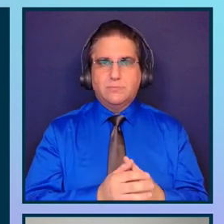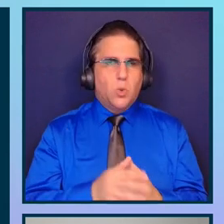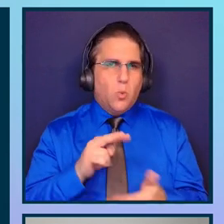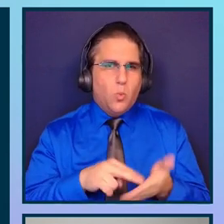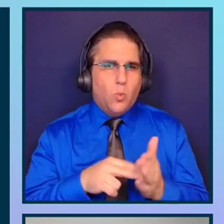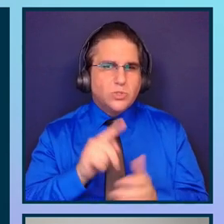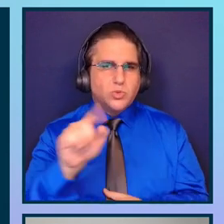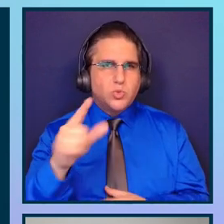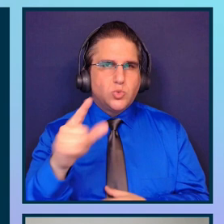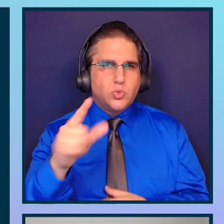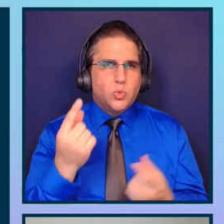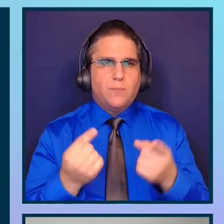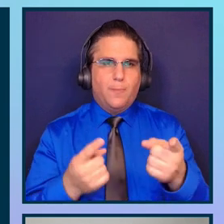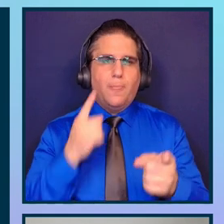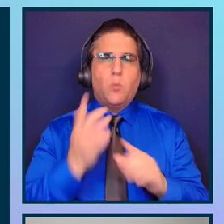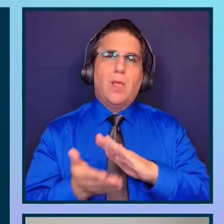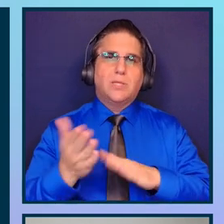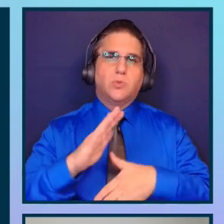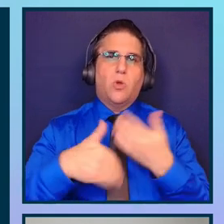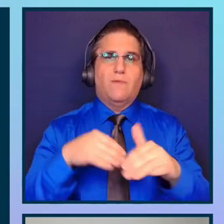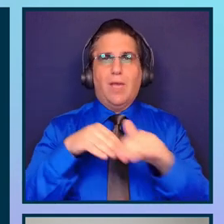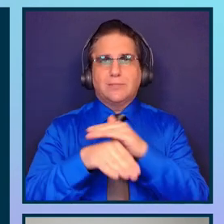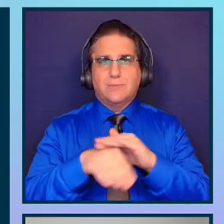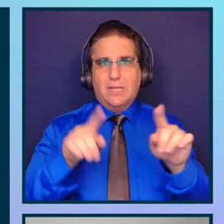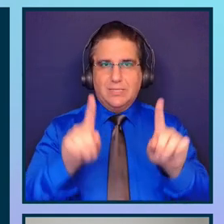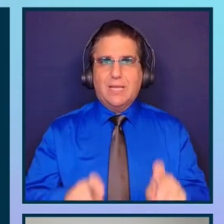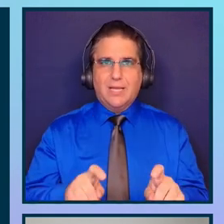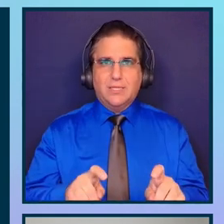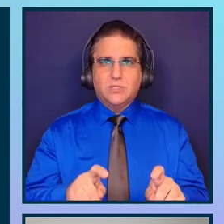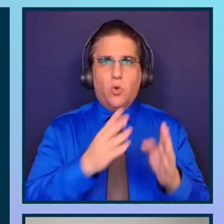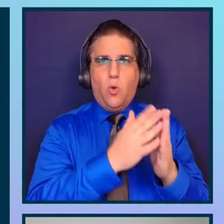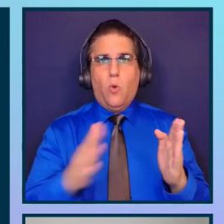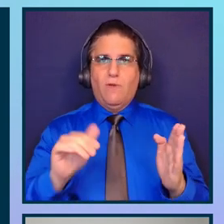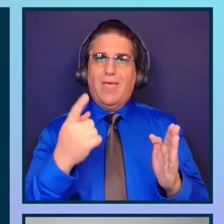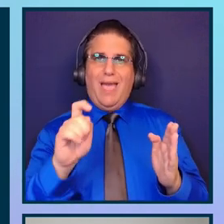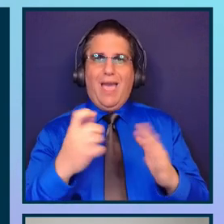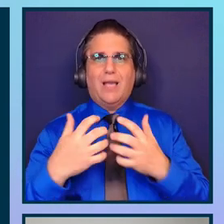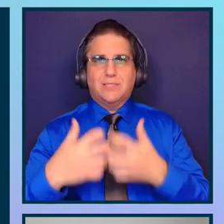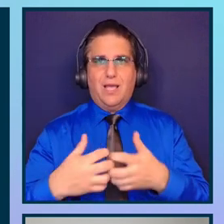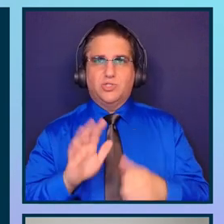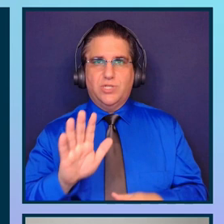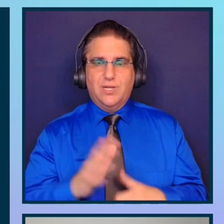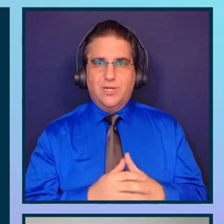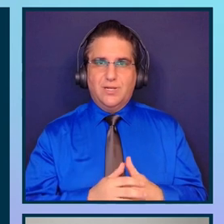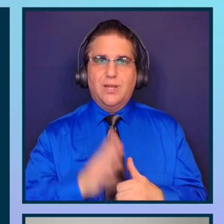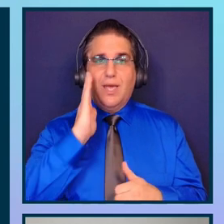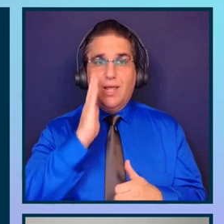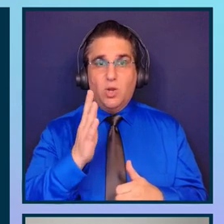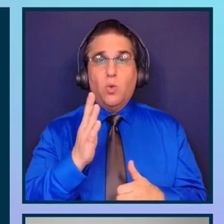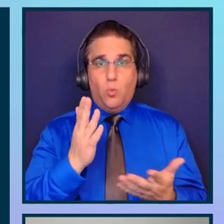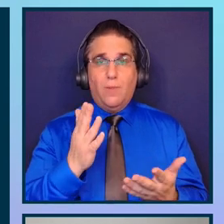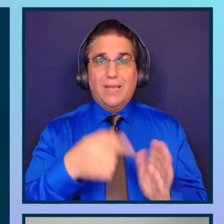This tool will execute the accessibility test over the Axe engine. And they're going to be